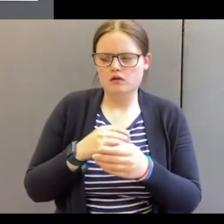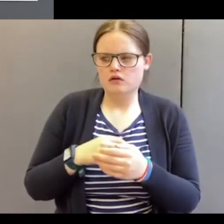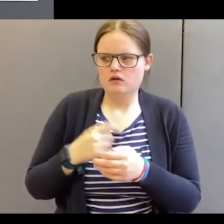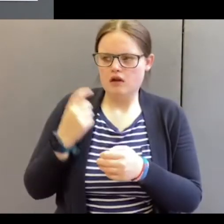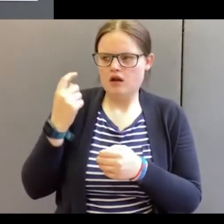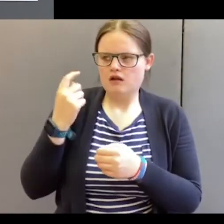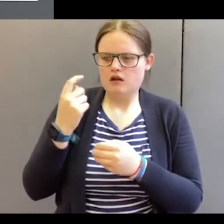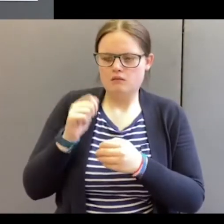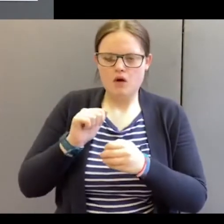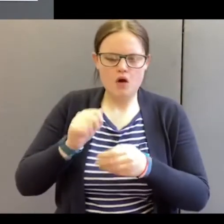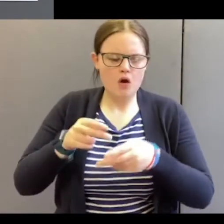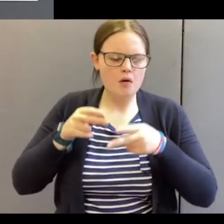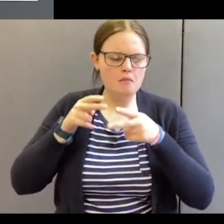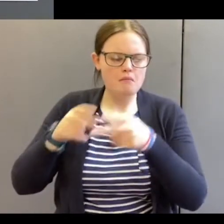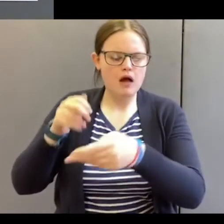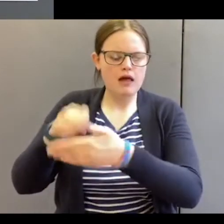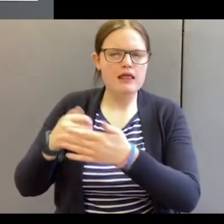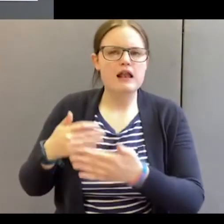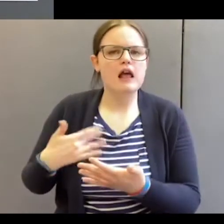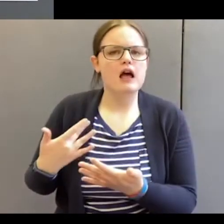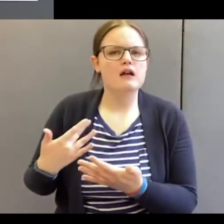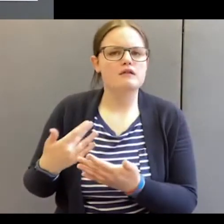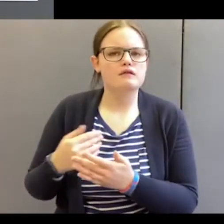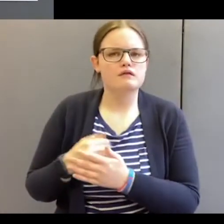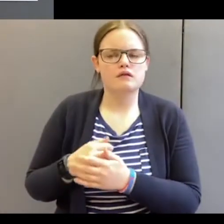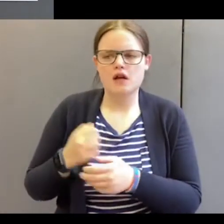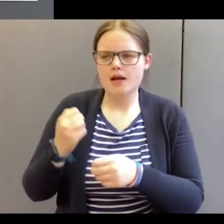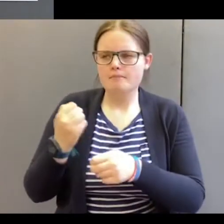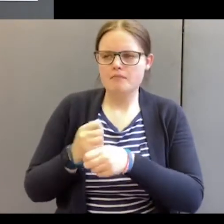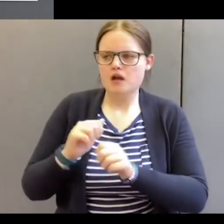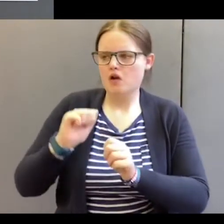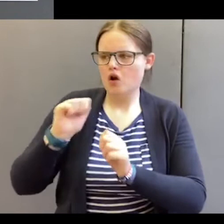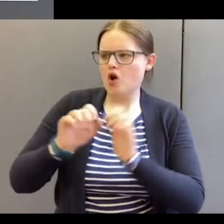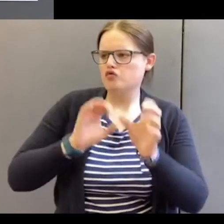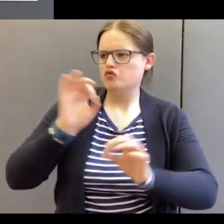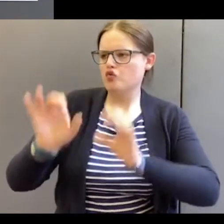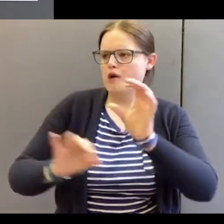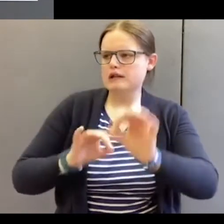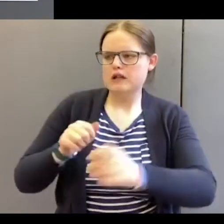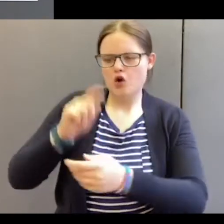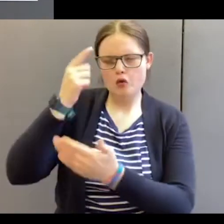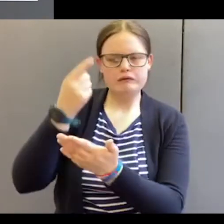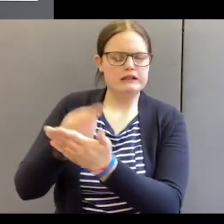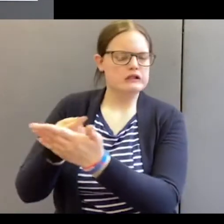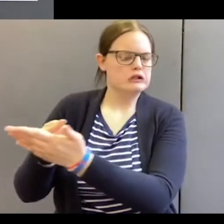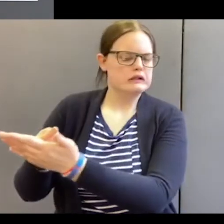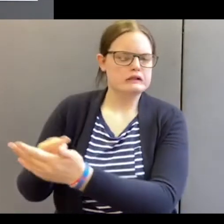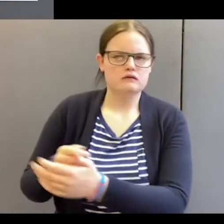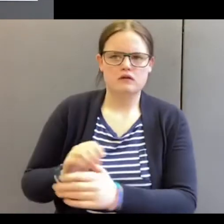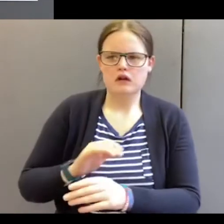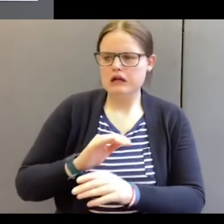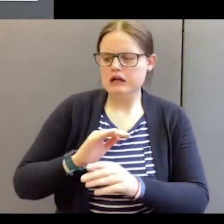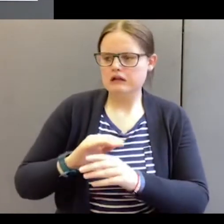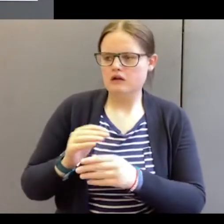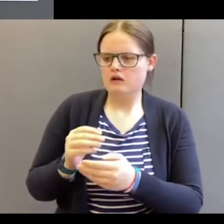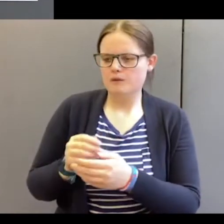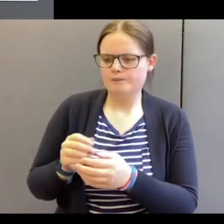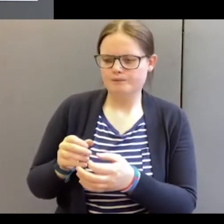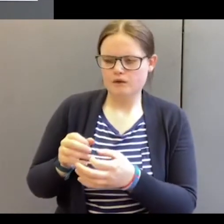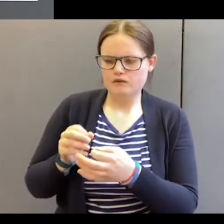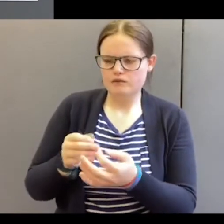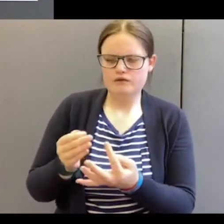your own path in life. You make your own choices. You're not driven by the